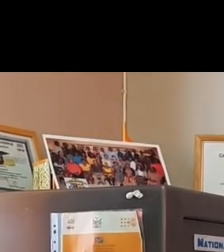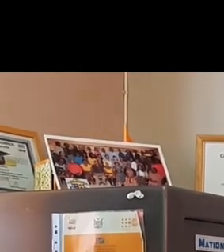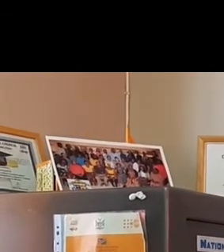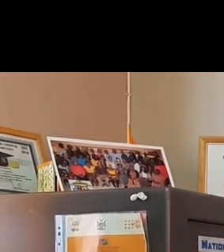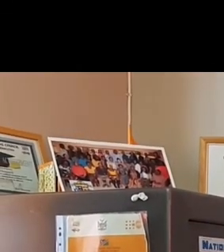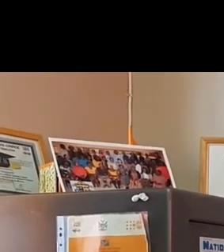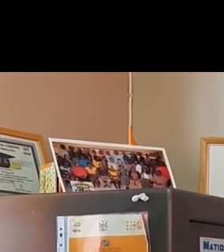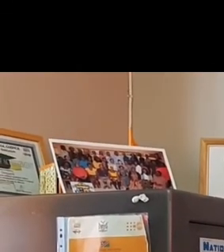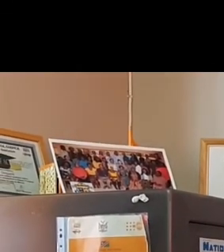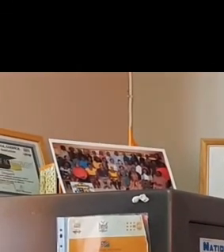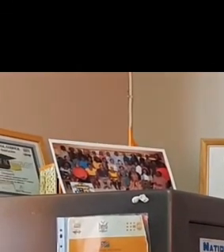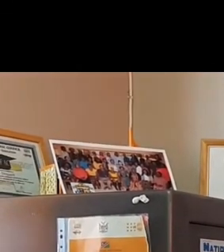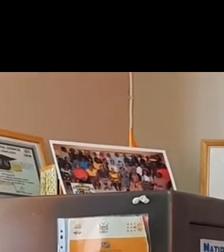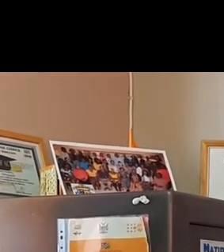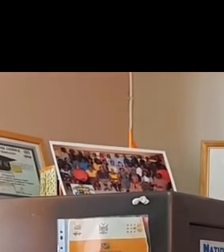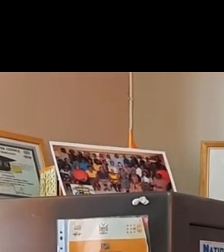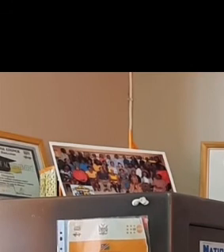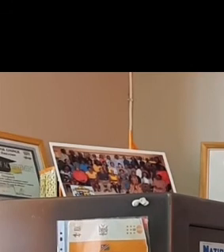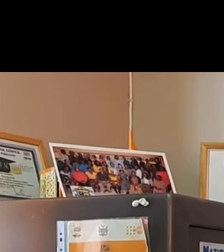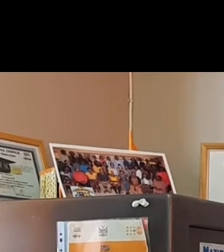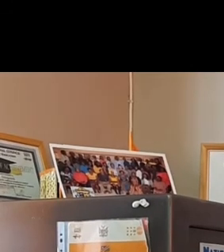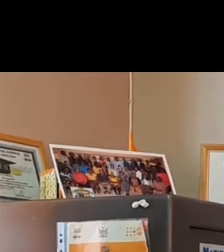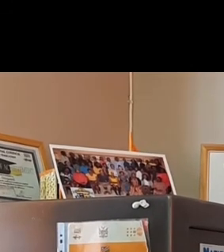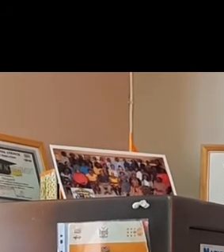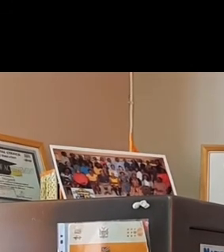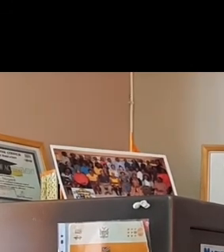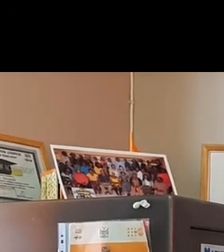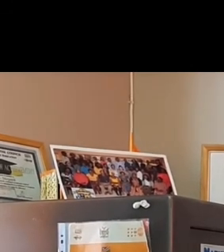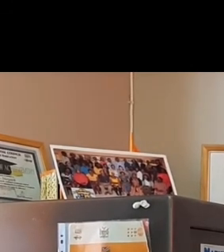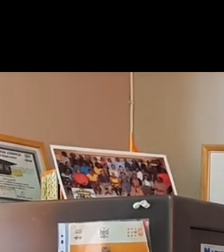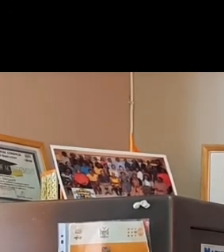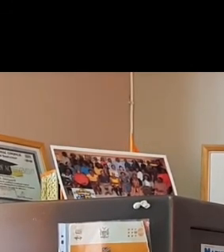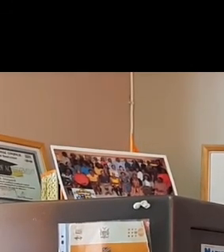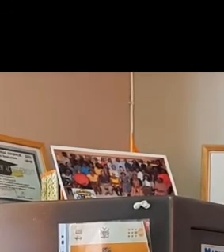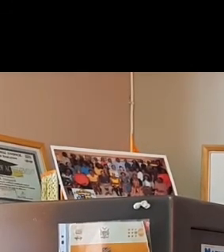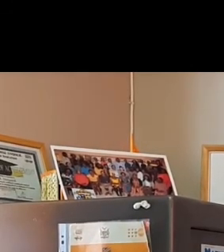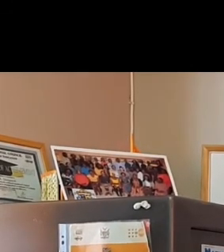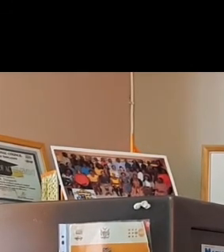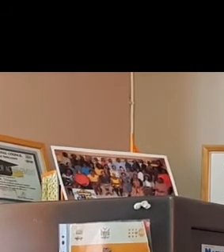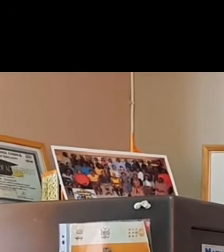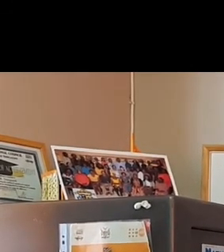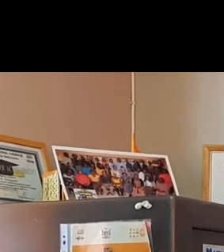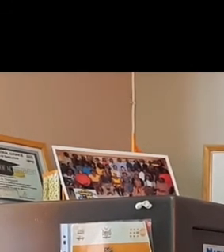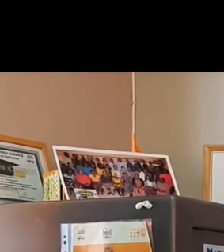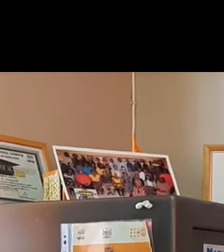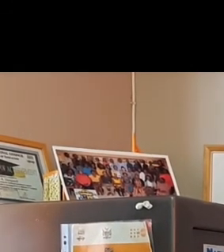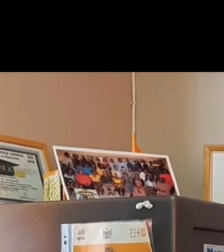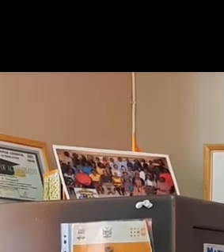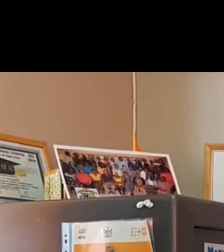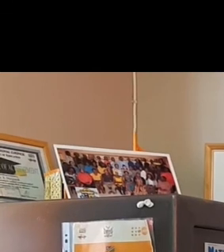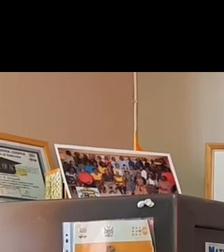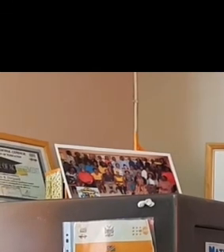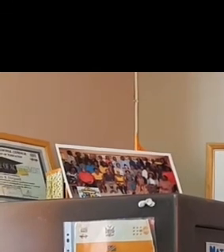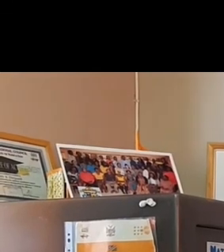is that the content of the booklets is really accessible and it can help parents also